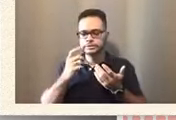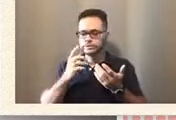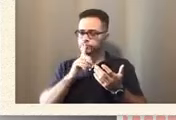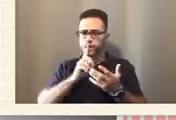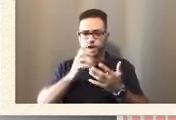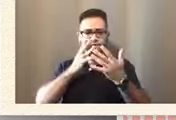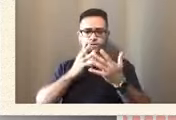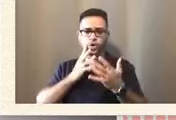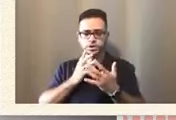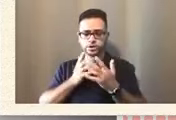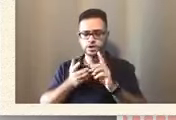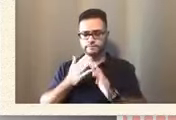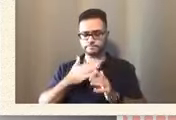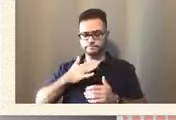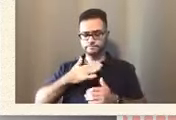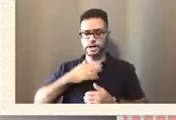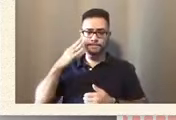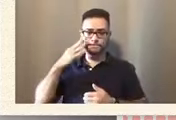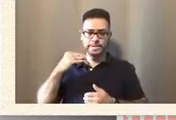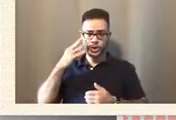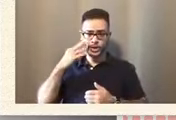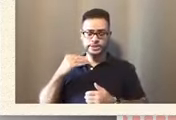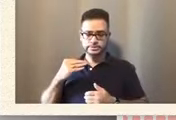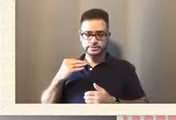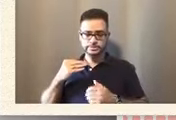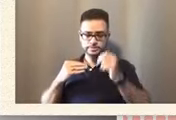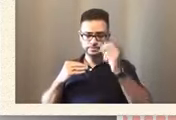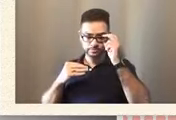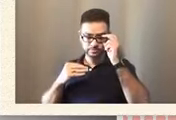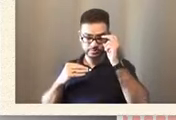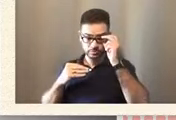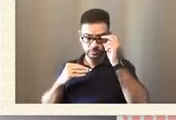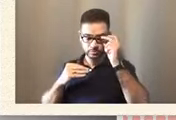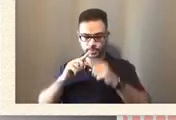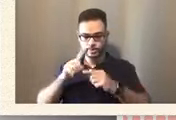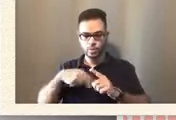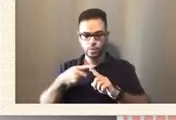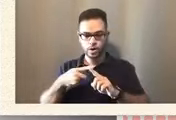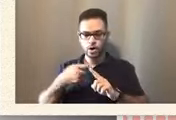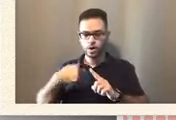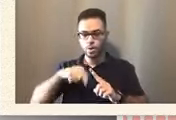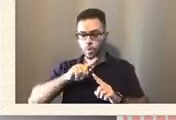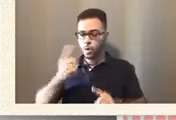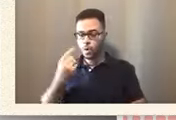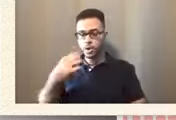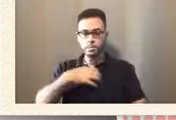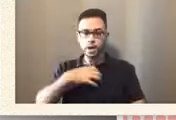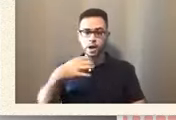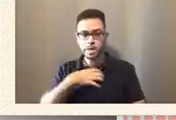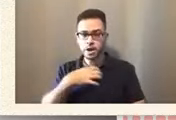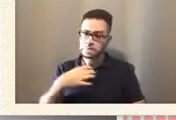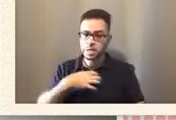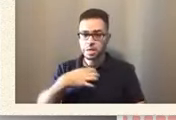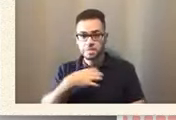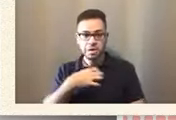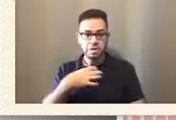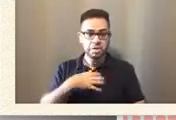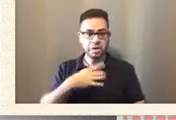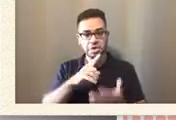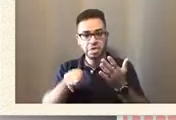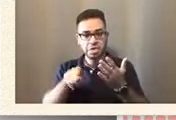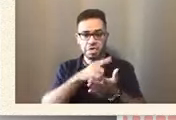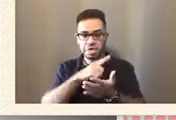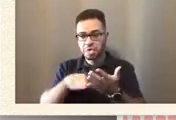experience, when we just complain, complain, it doesn't have a positive